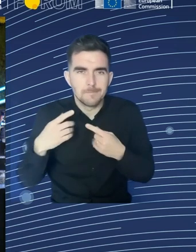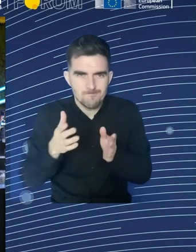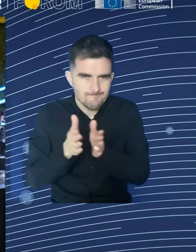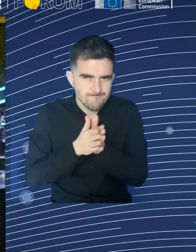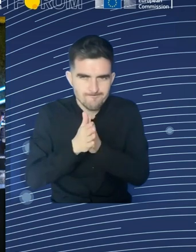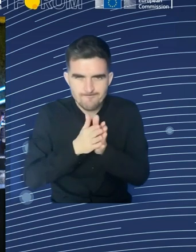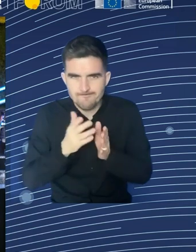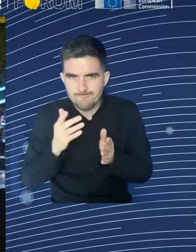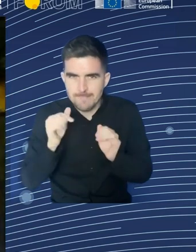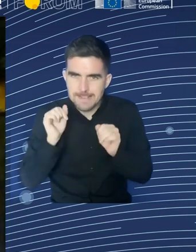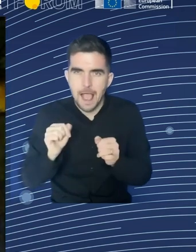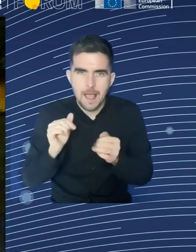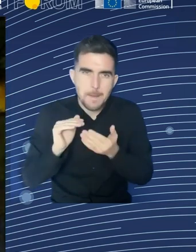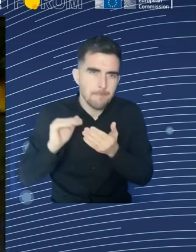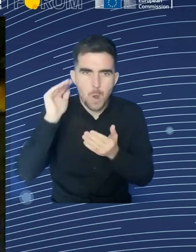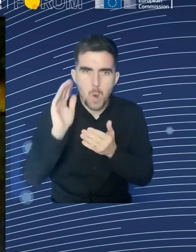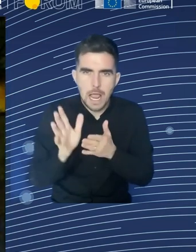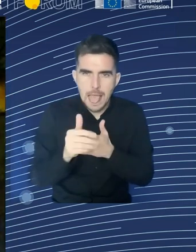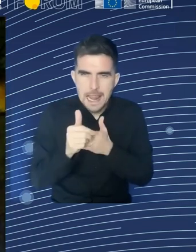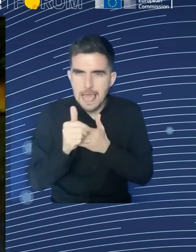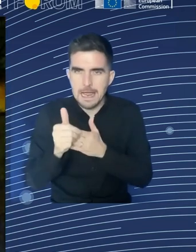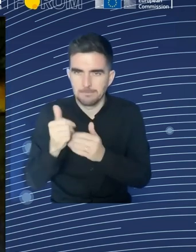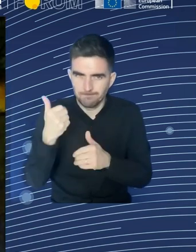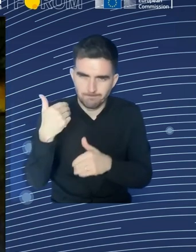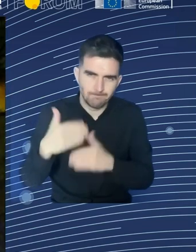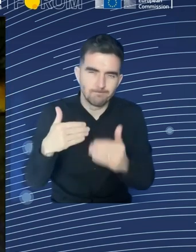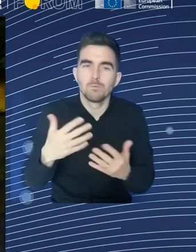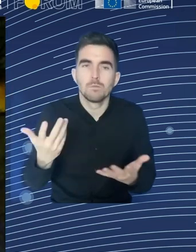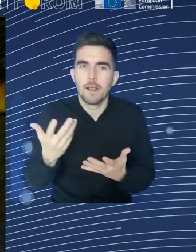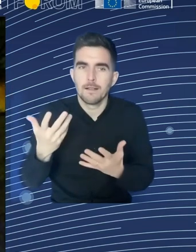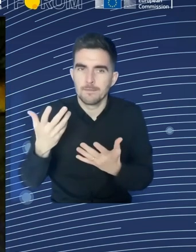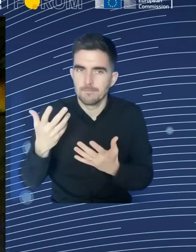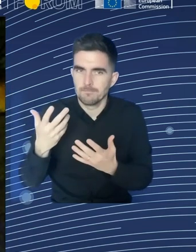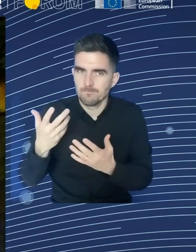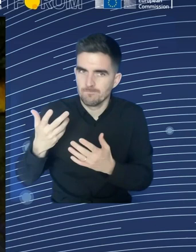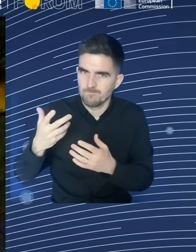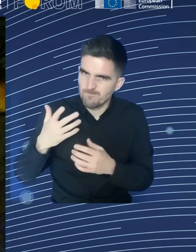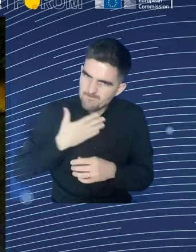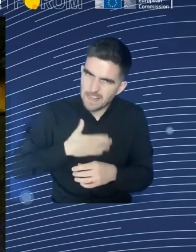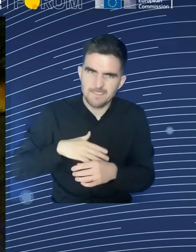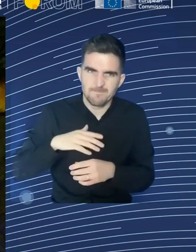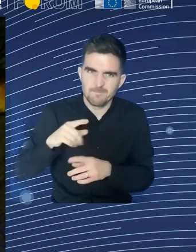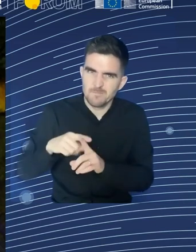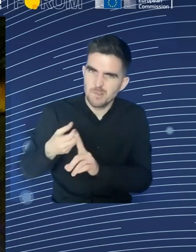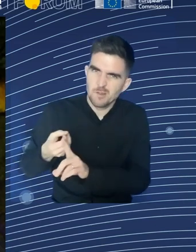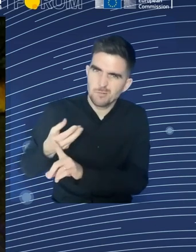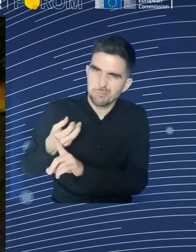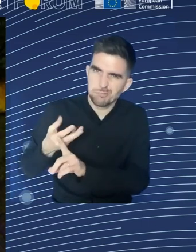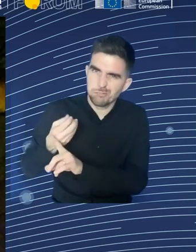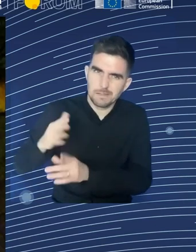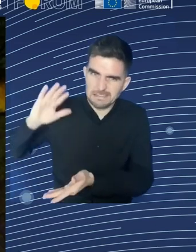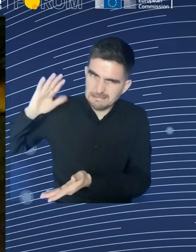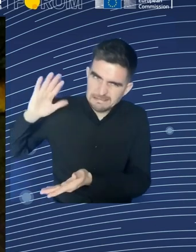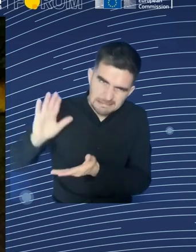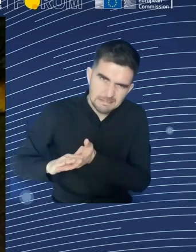agreed upon. So, that would be my sort of hunch, that try